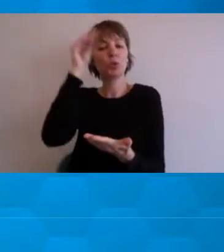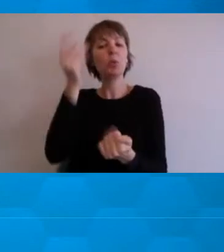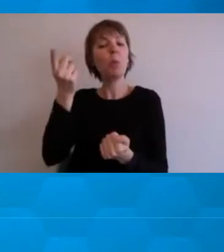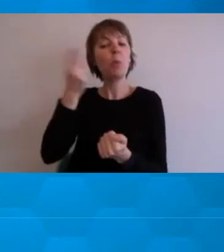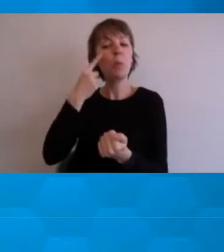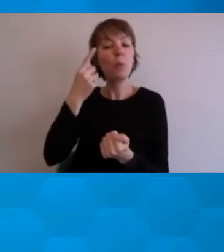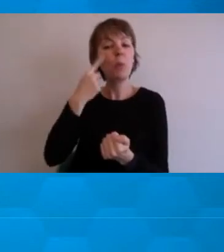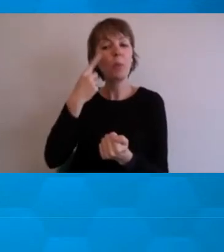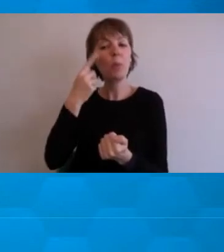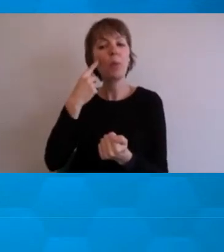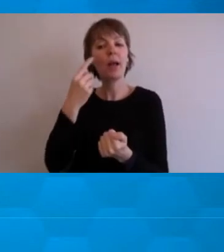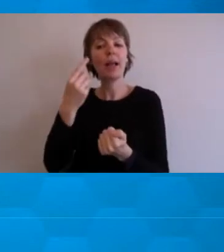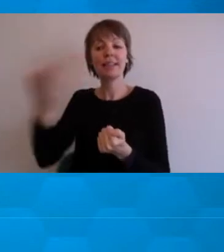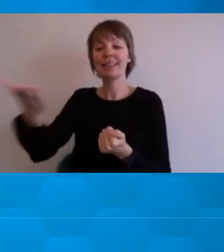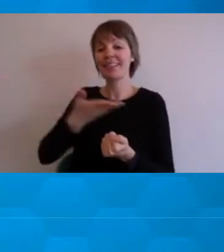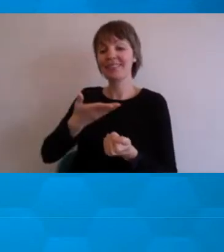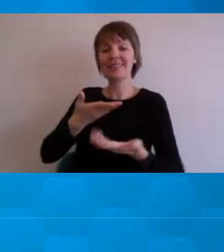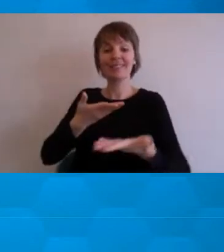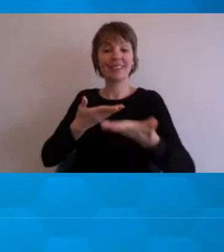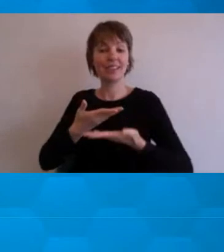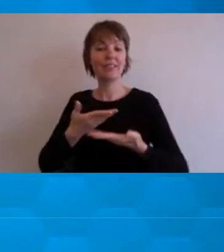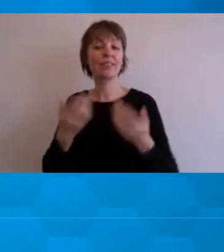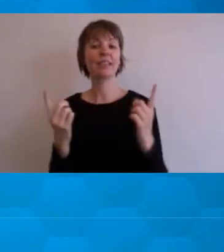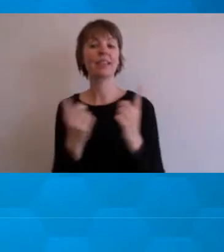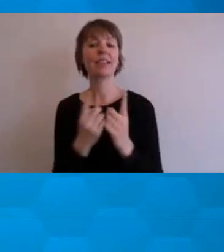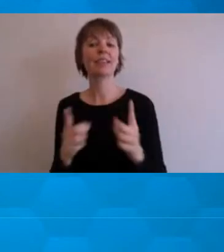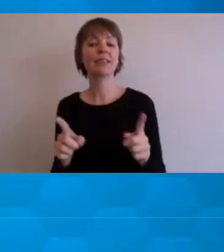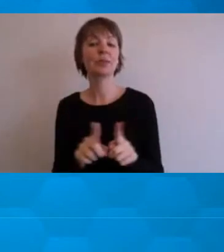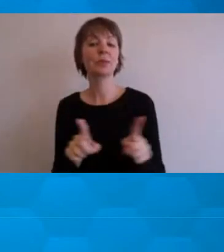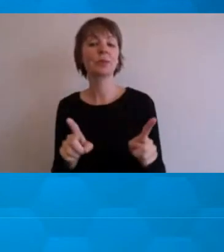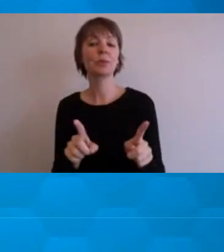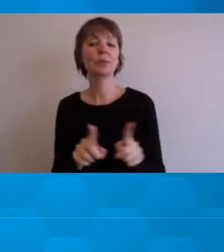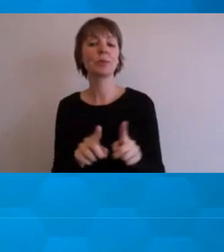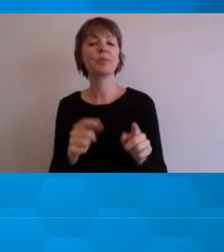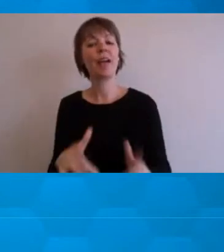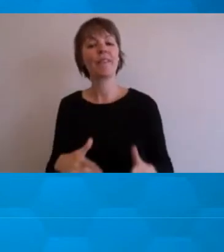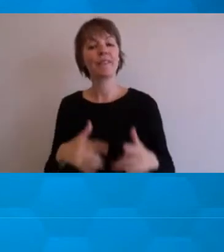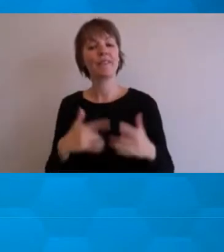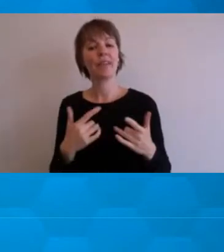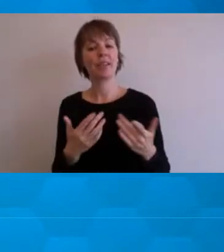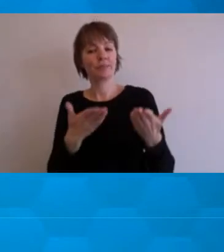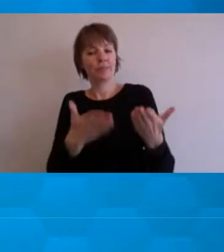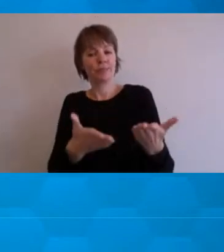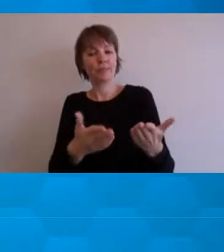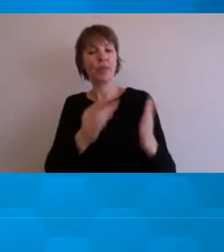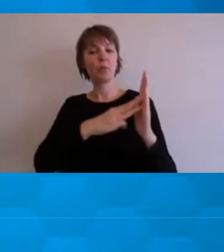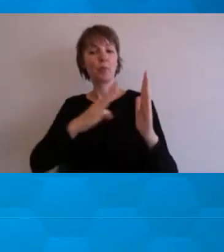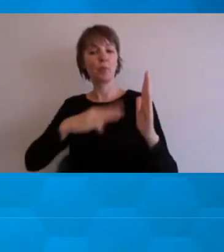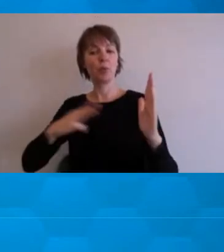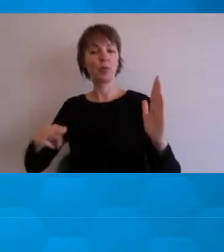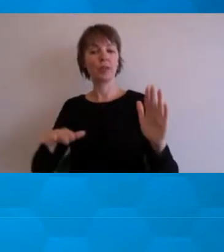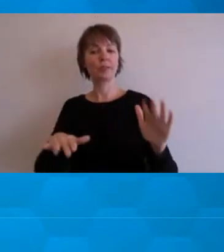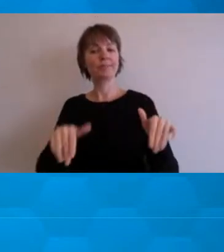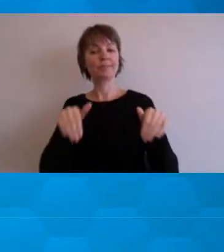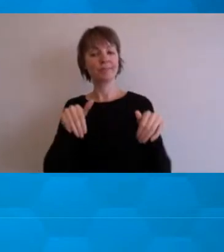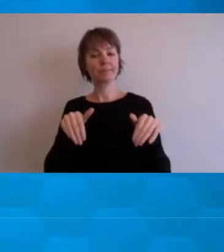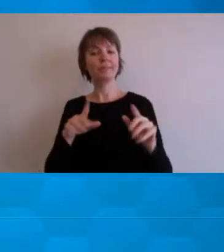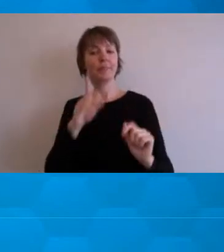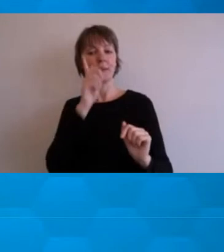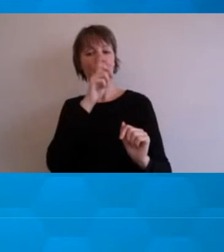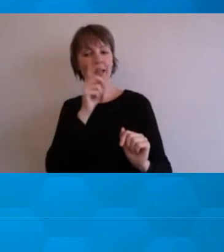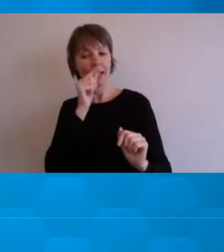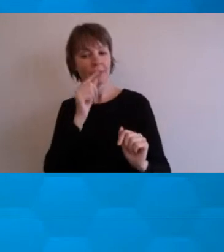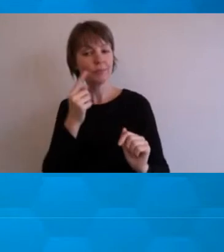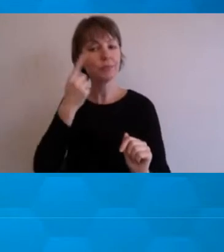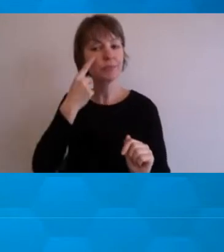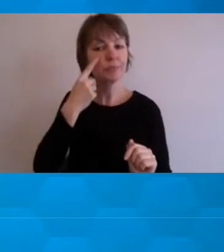you stuff. And I found that to be, it's sort of passive because it's there on Moodle. But once you look at the numbers, you always see that students